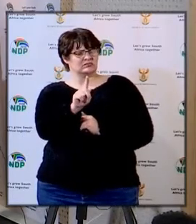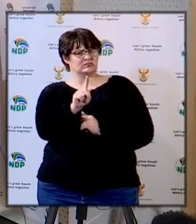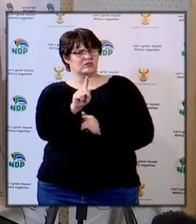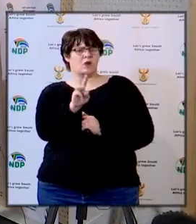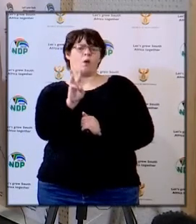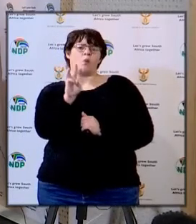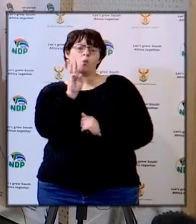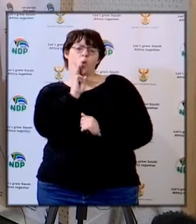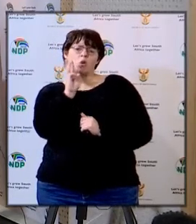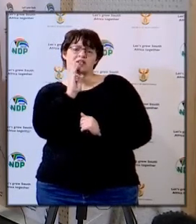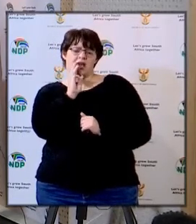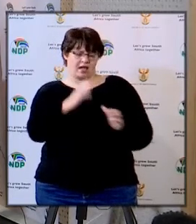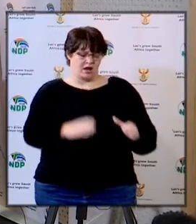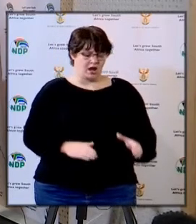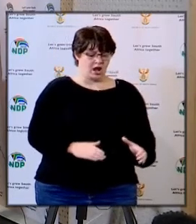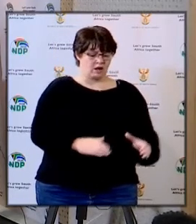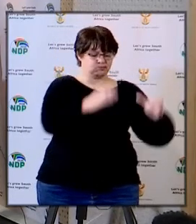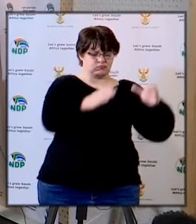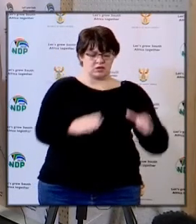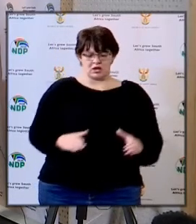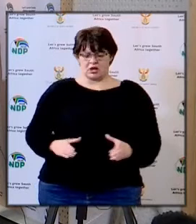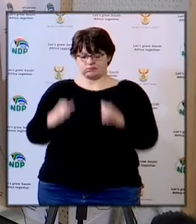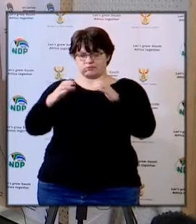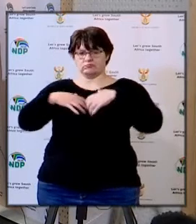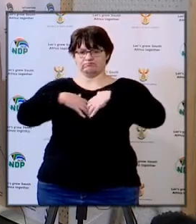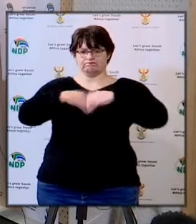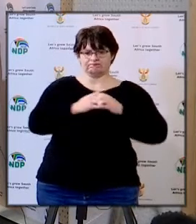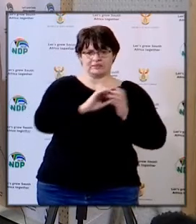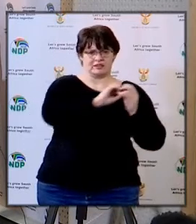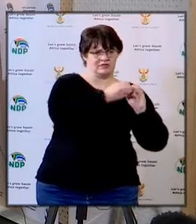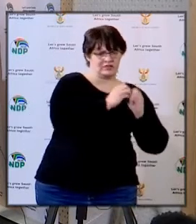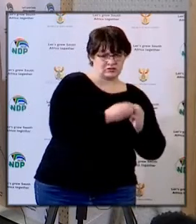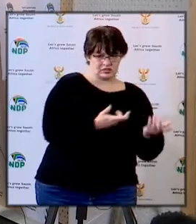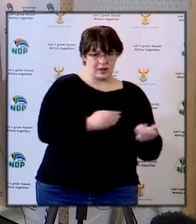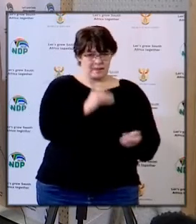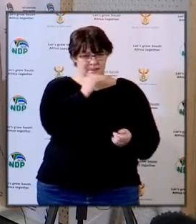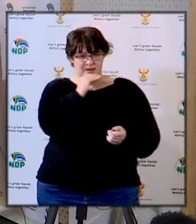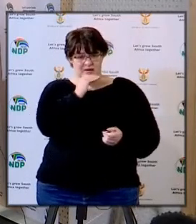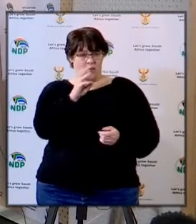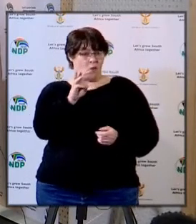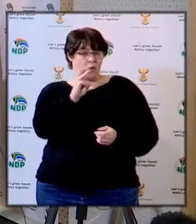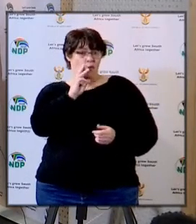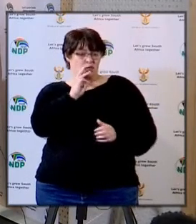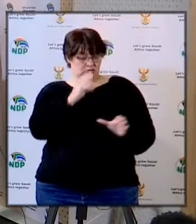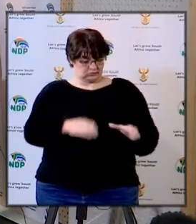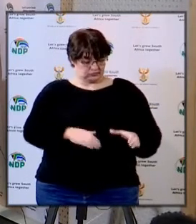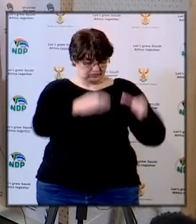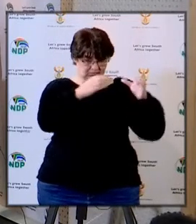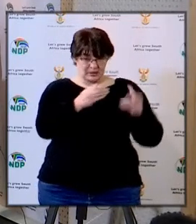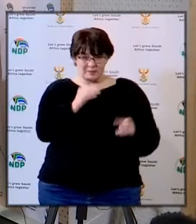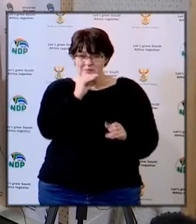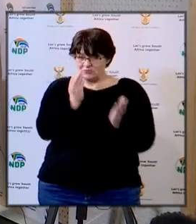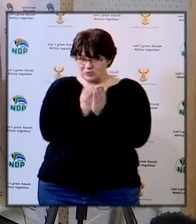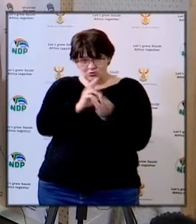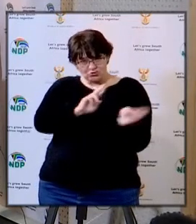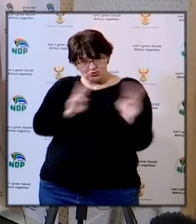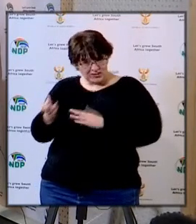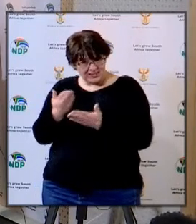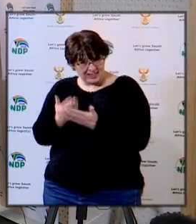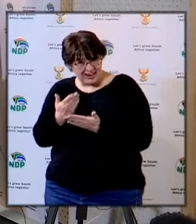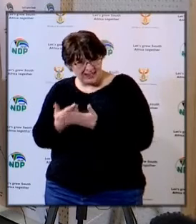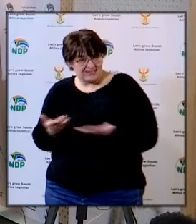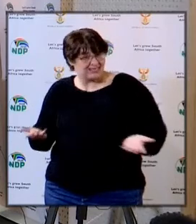is the installation of water tanks in the provinces can schools be considered ready if water tanks have not been installed